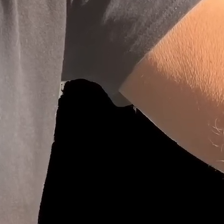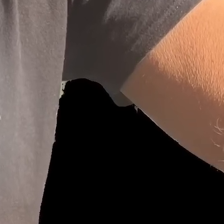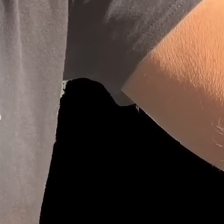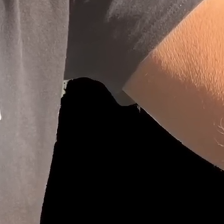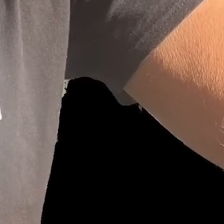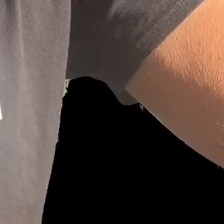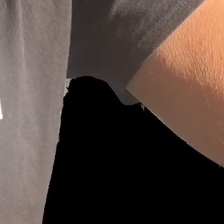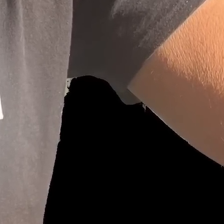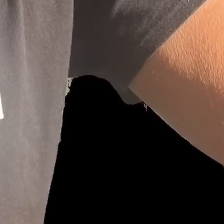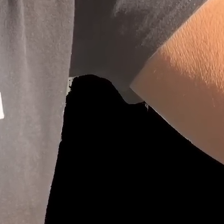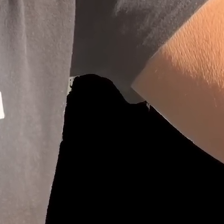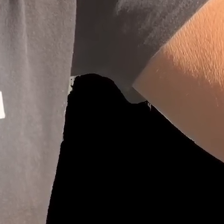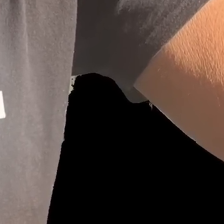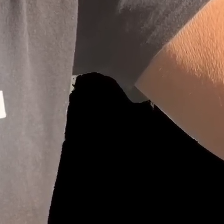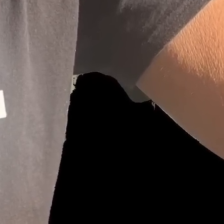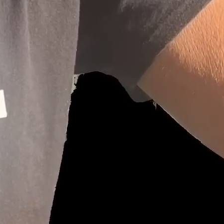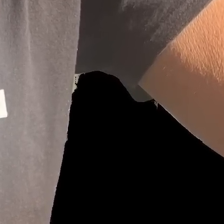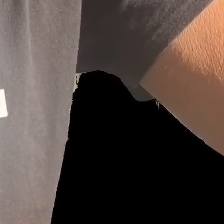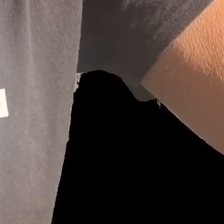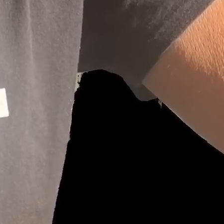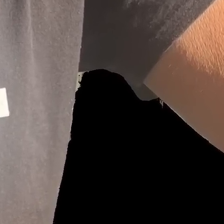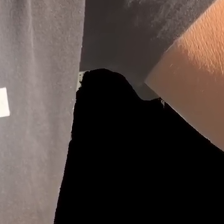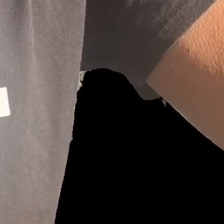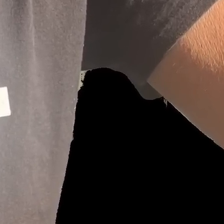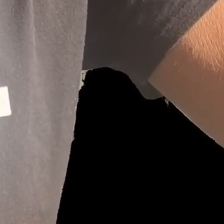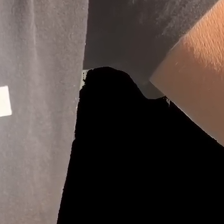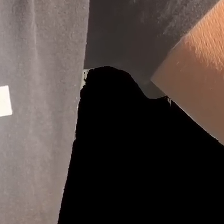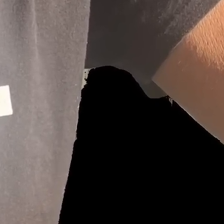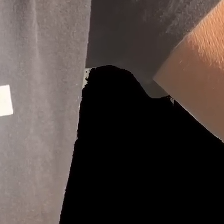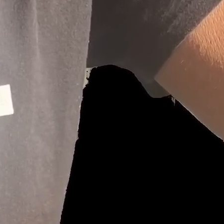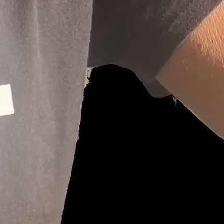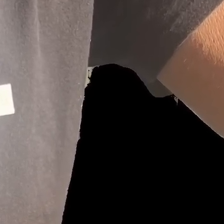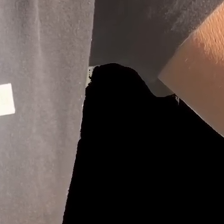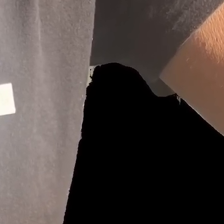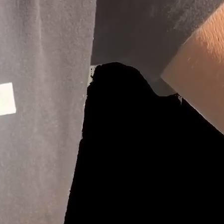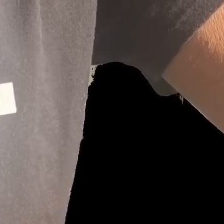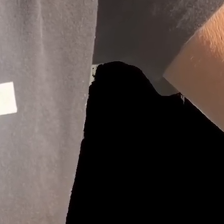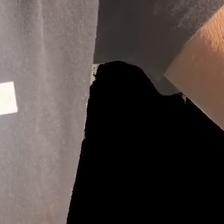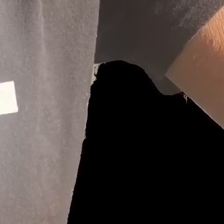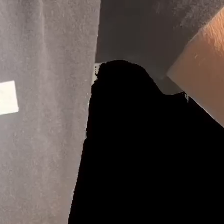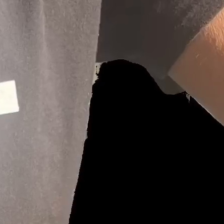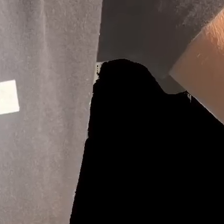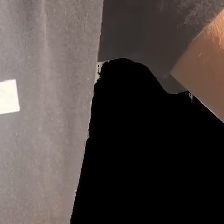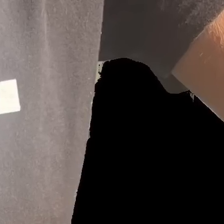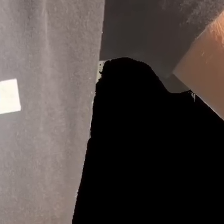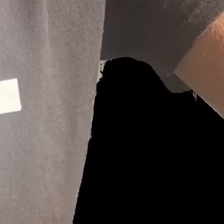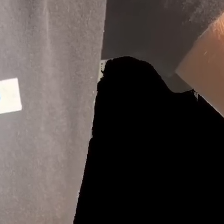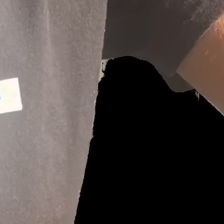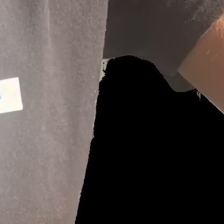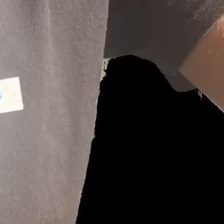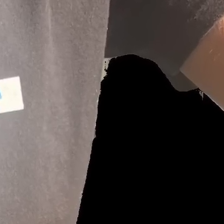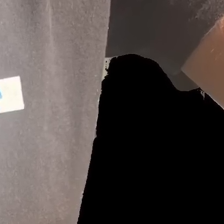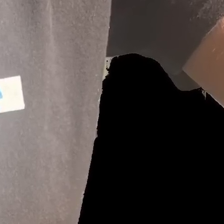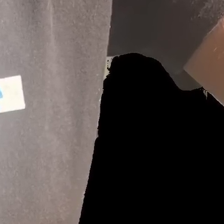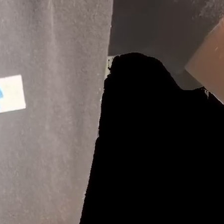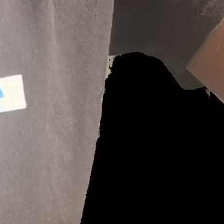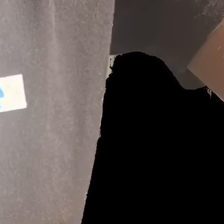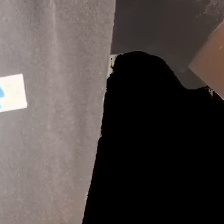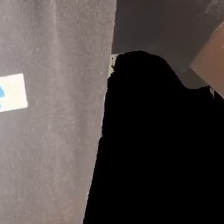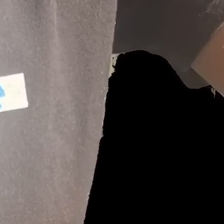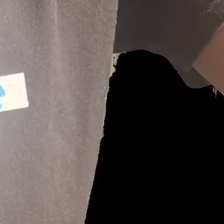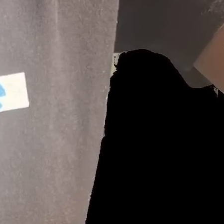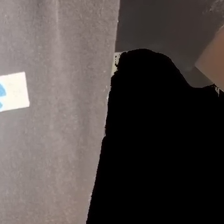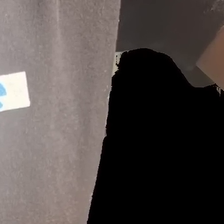question. It's pretty obvious why Biden didn't visit this site in East Palestine. Same reason he didn't visit the Christmas parade attack site